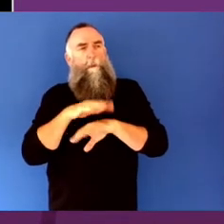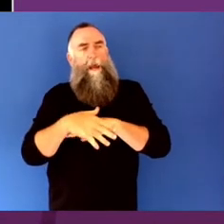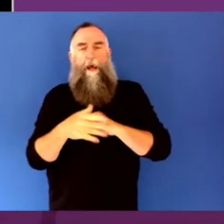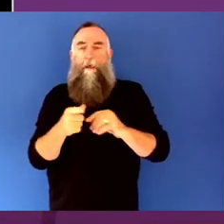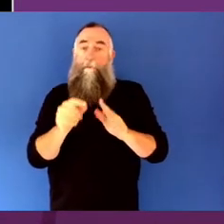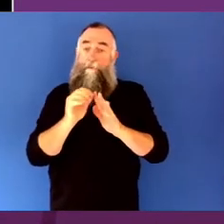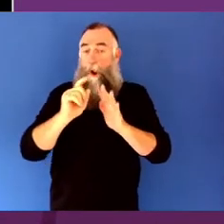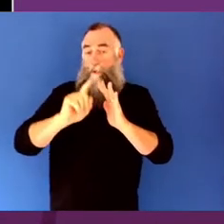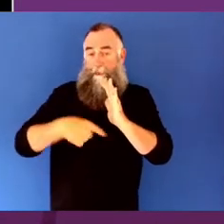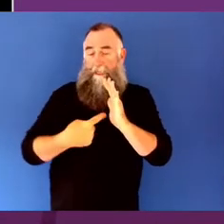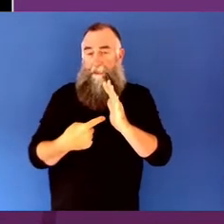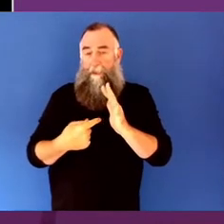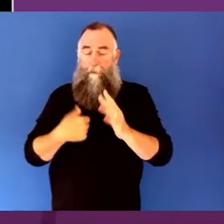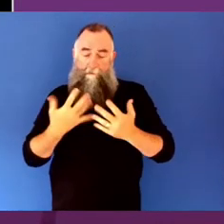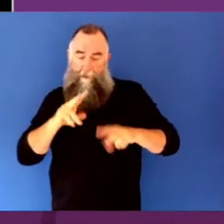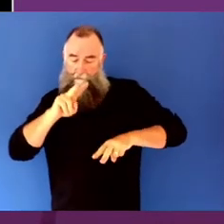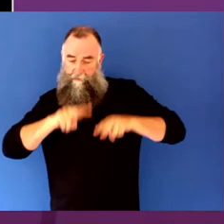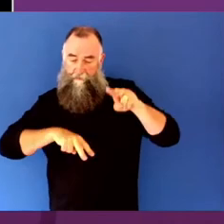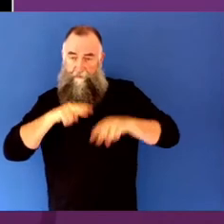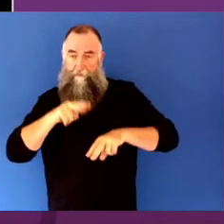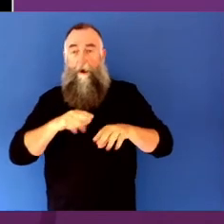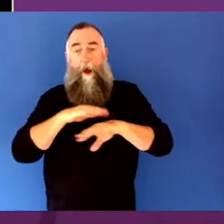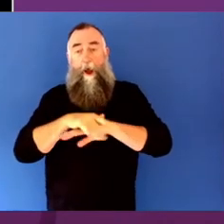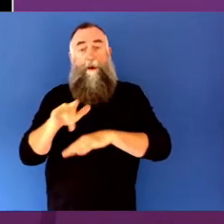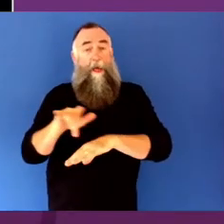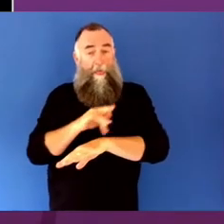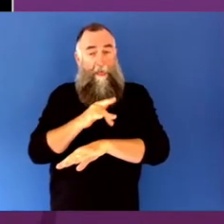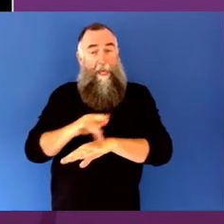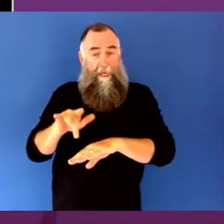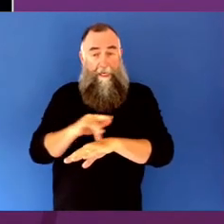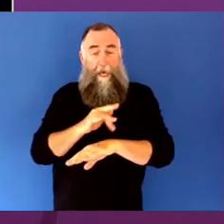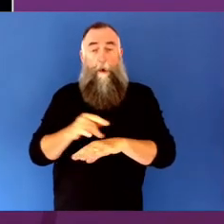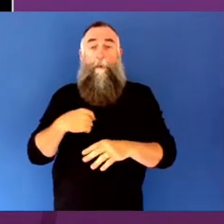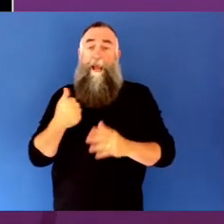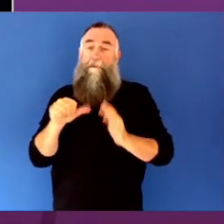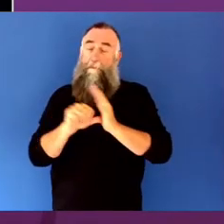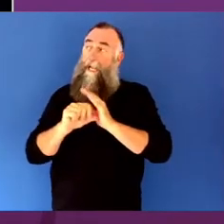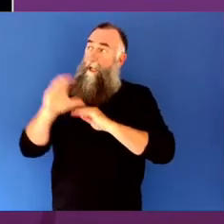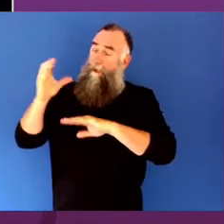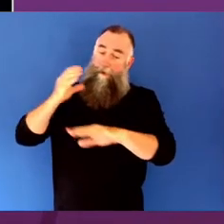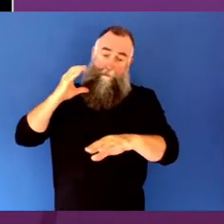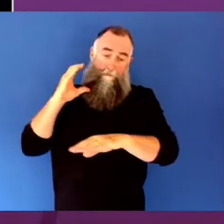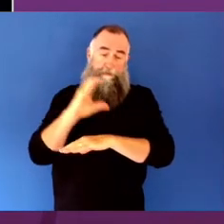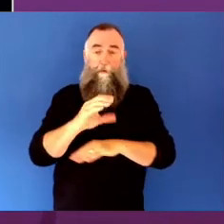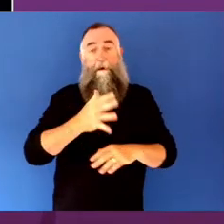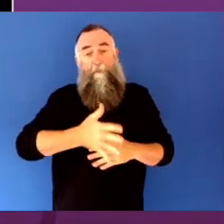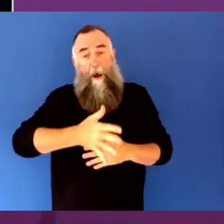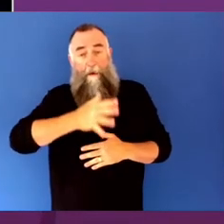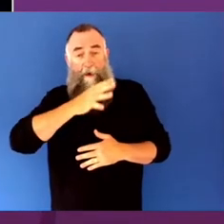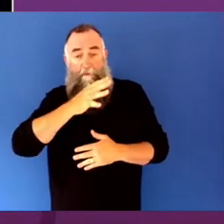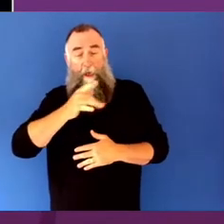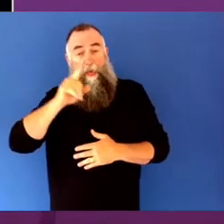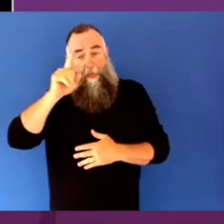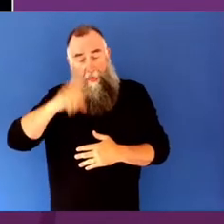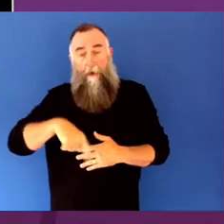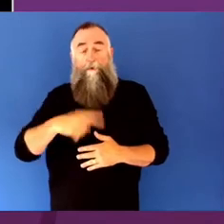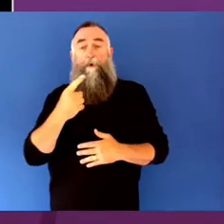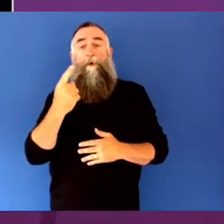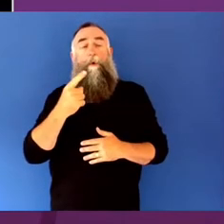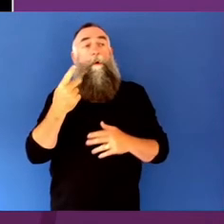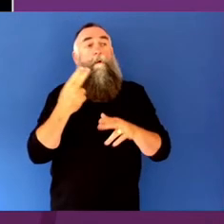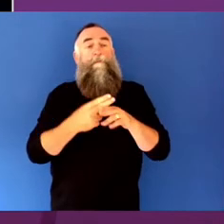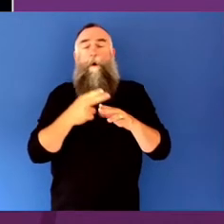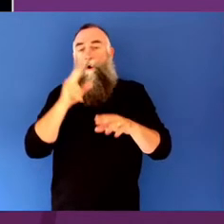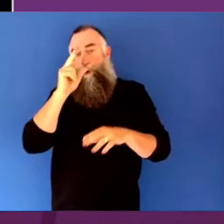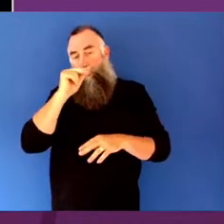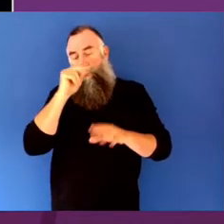Daughter Theatre Company, $500,000 in funding under RISE to engage with disadvantaged youth in regional and rural communities